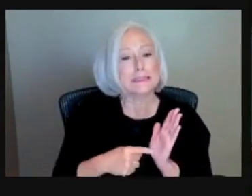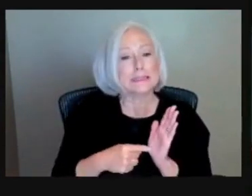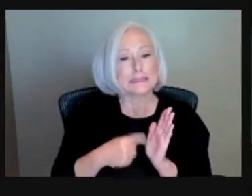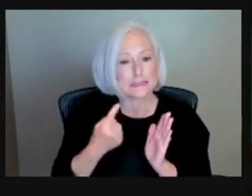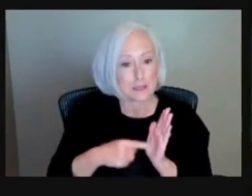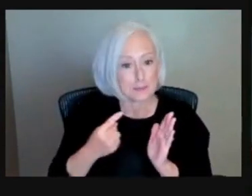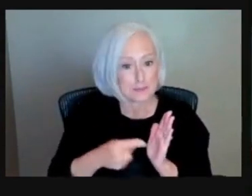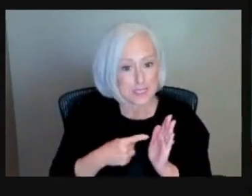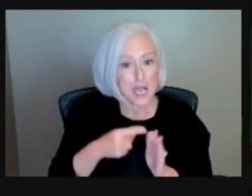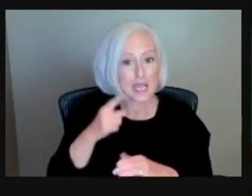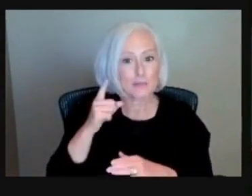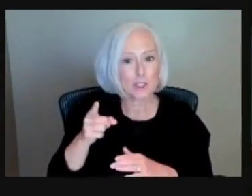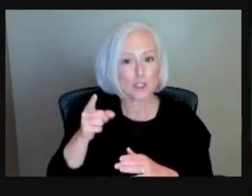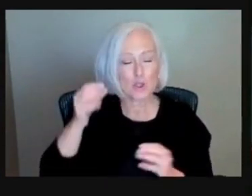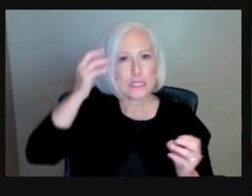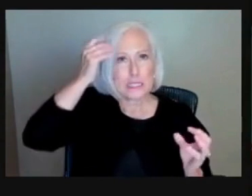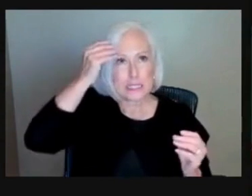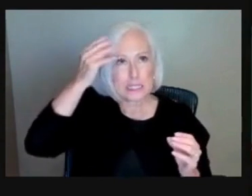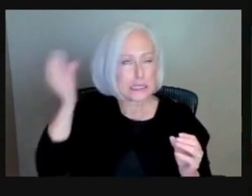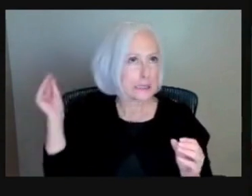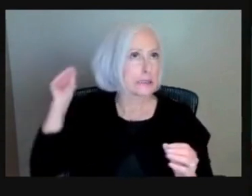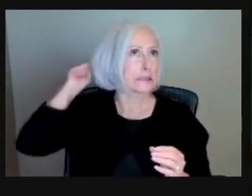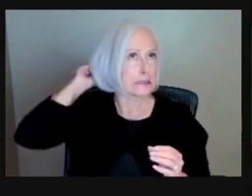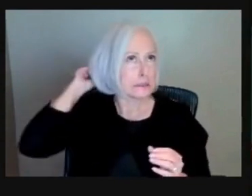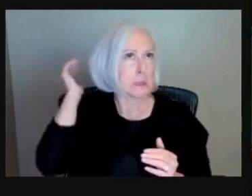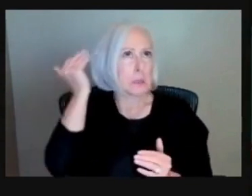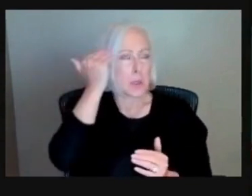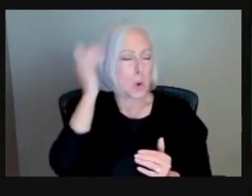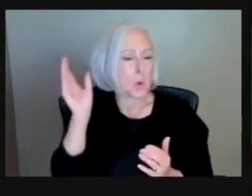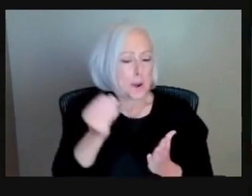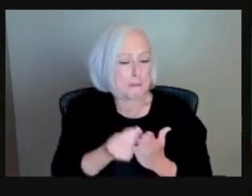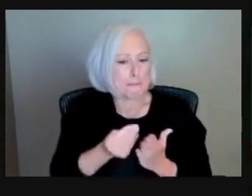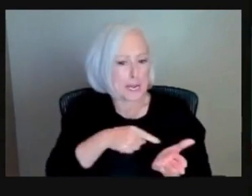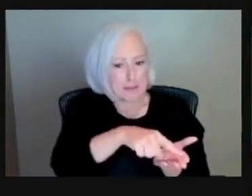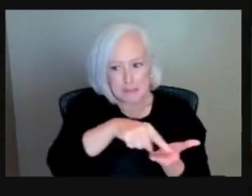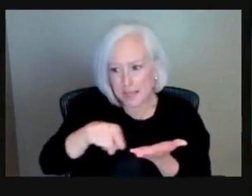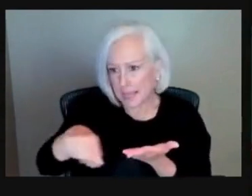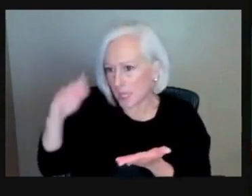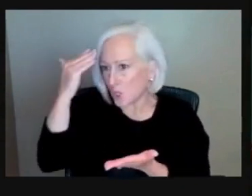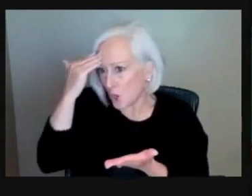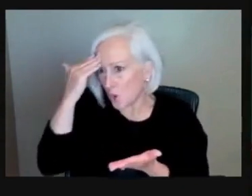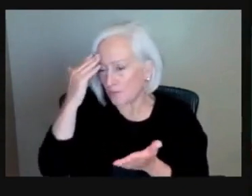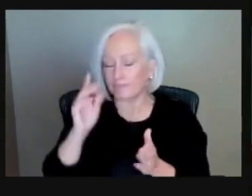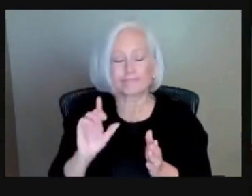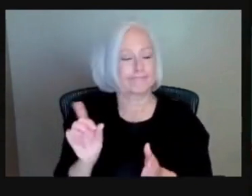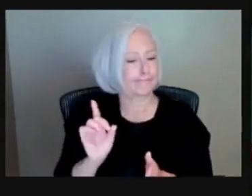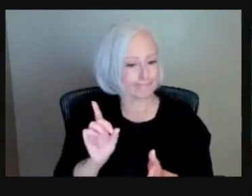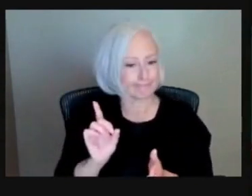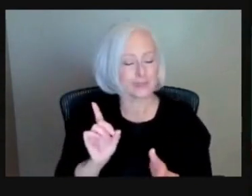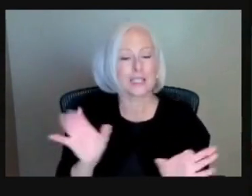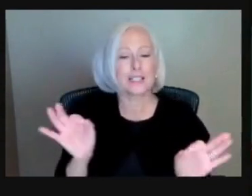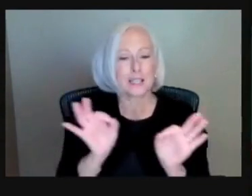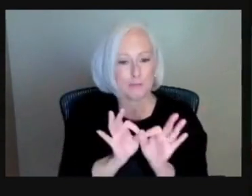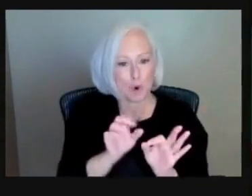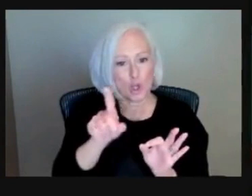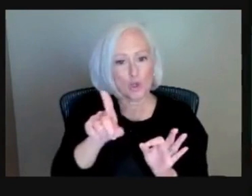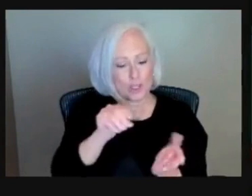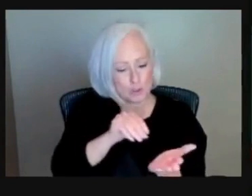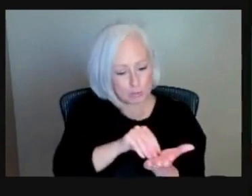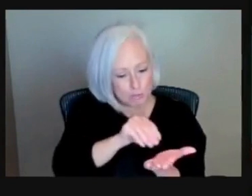highly encourage you to actually write it down. Know and have it visually in front of you.